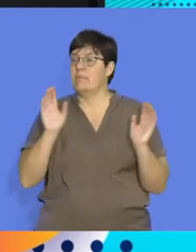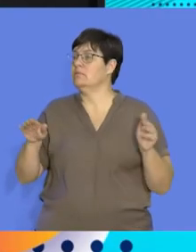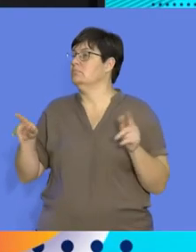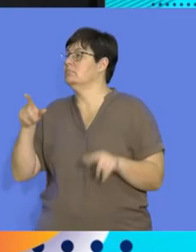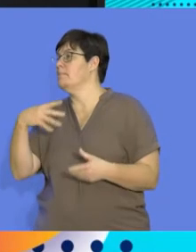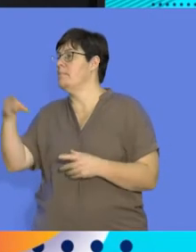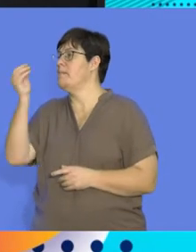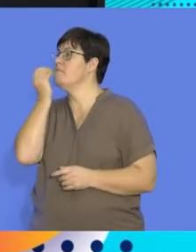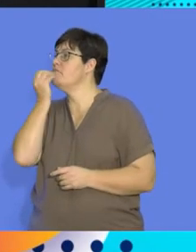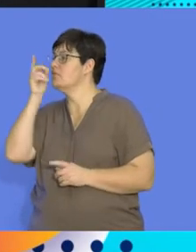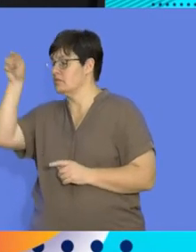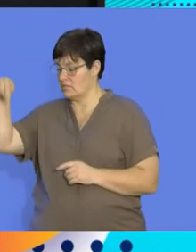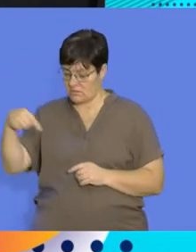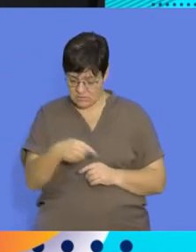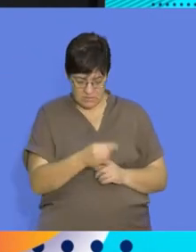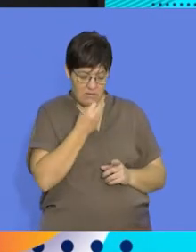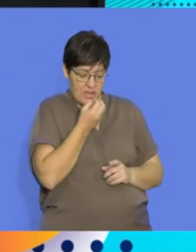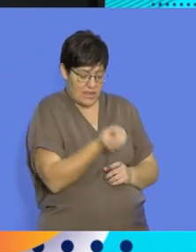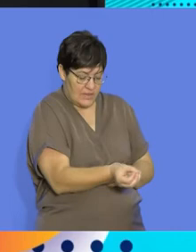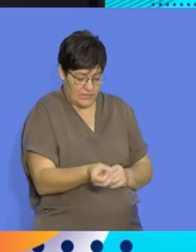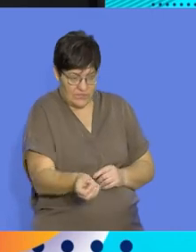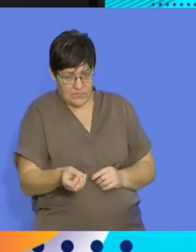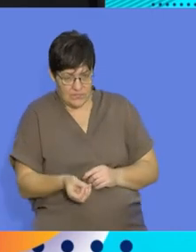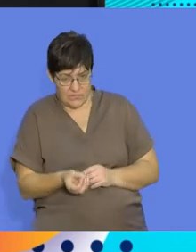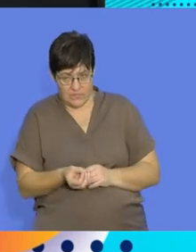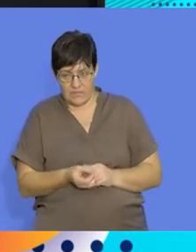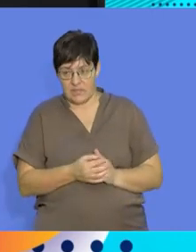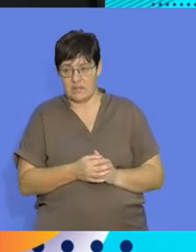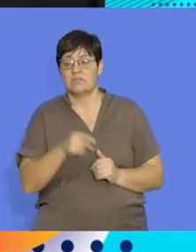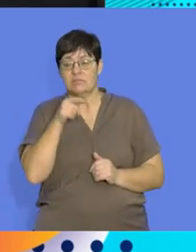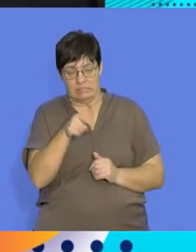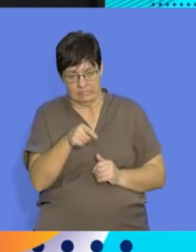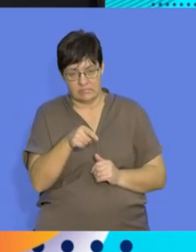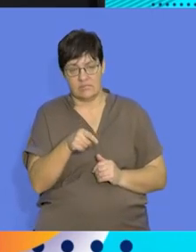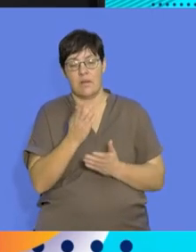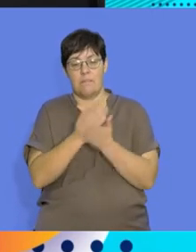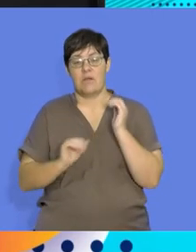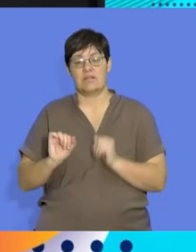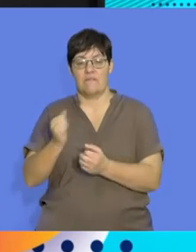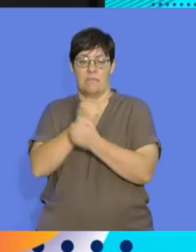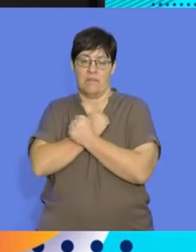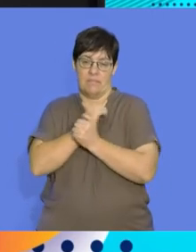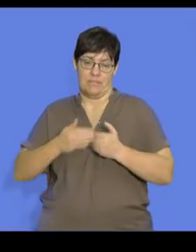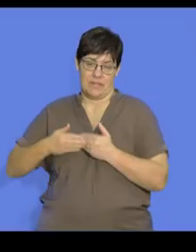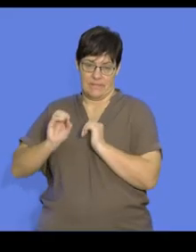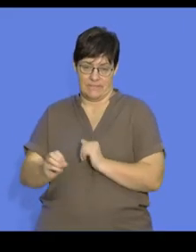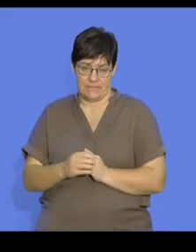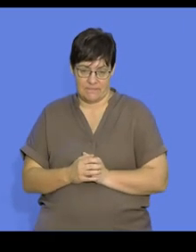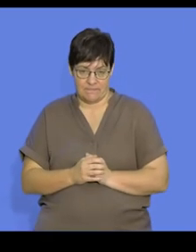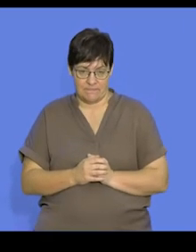out collect food and that food is brought back. So feeding of the young is also part of parental care.